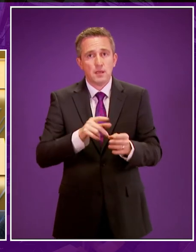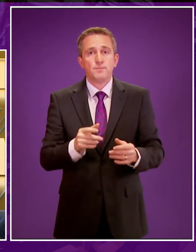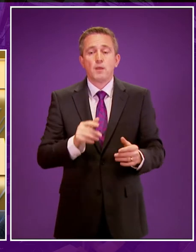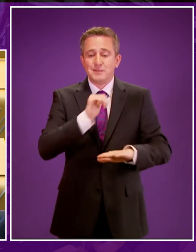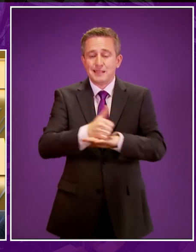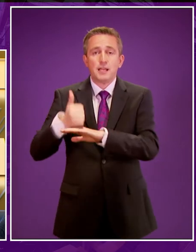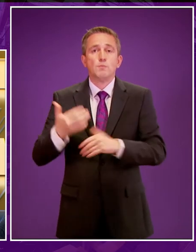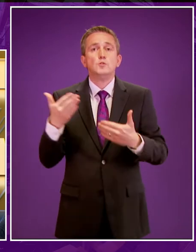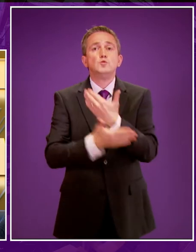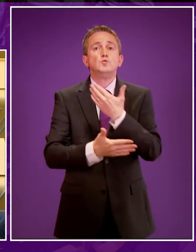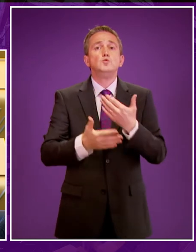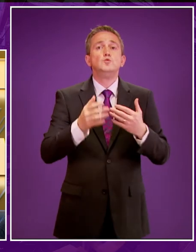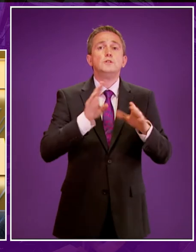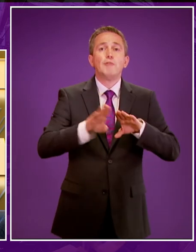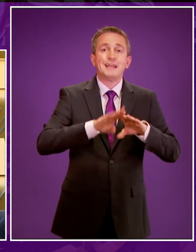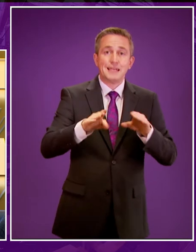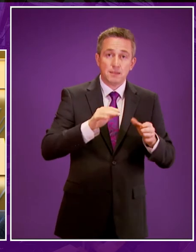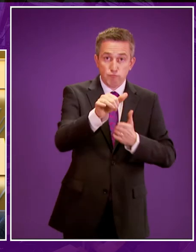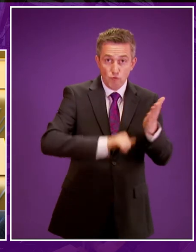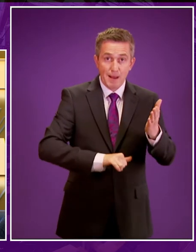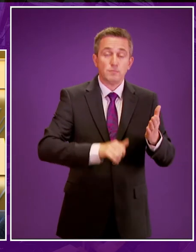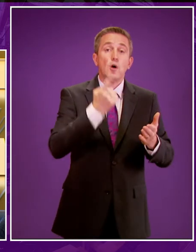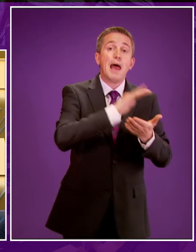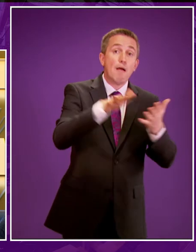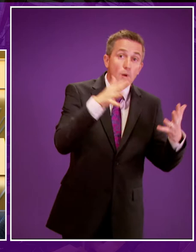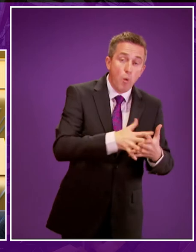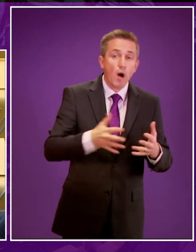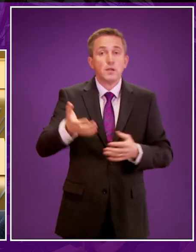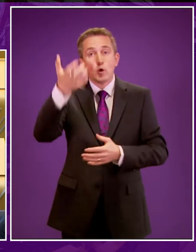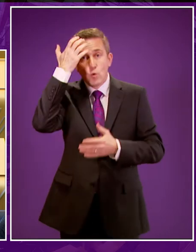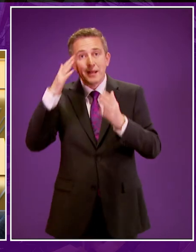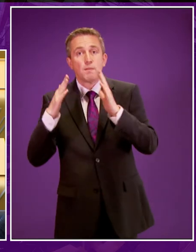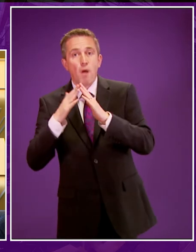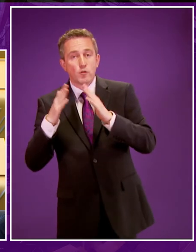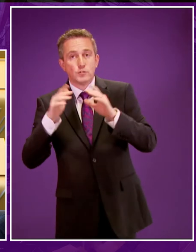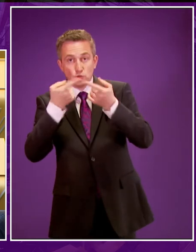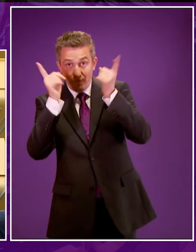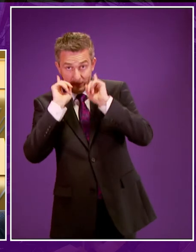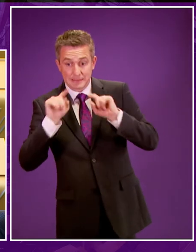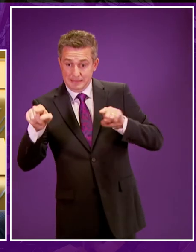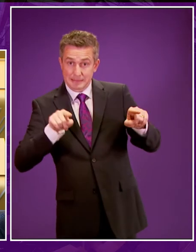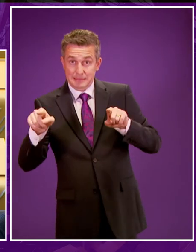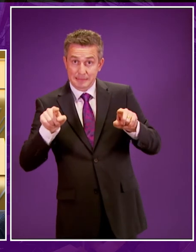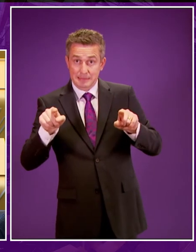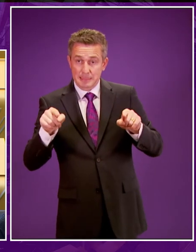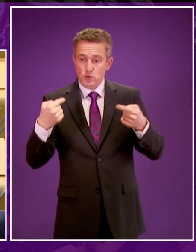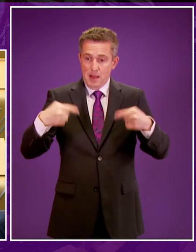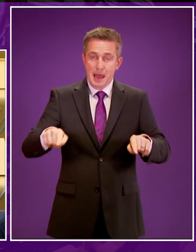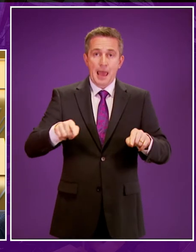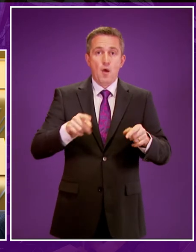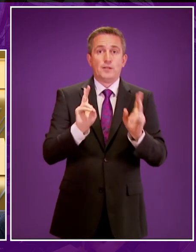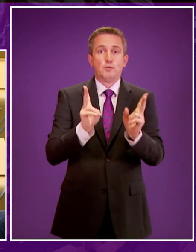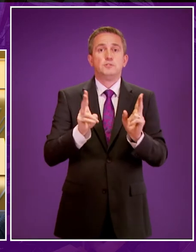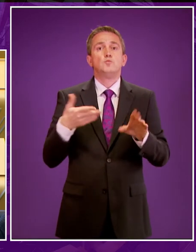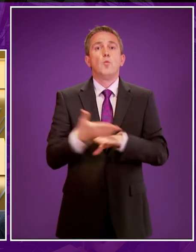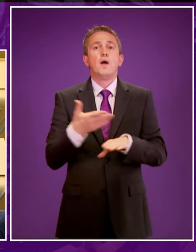new training programmes one at Harriet Watt and one at Queen Margaret University designed to support BSL interpreters to work in the specialist fields